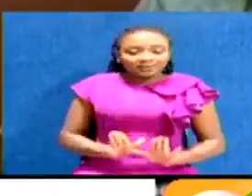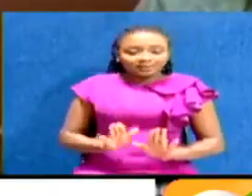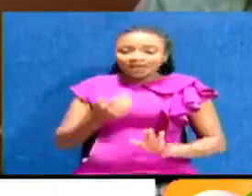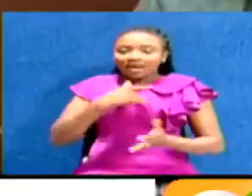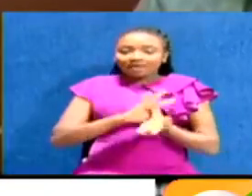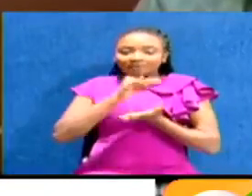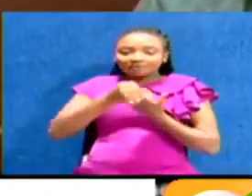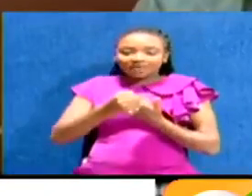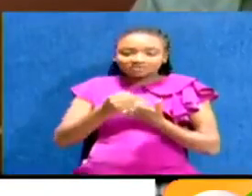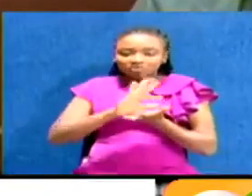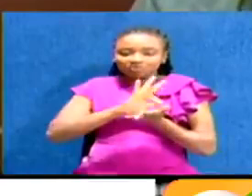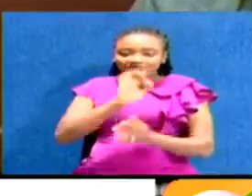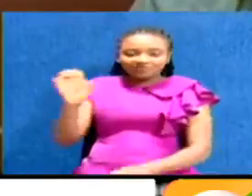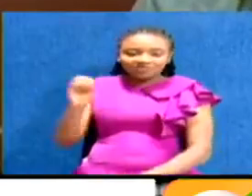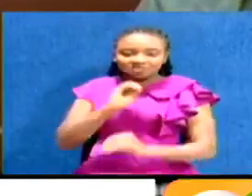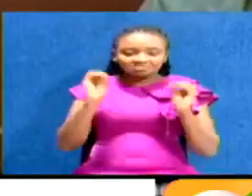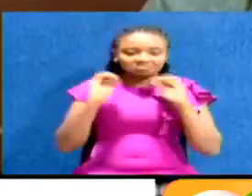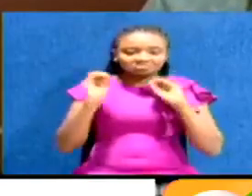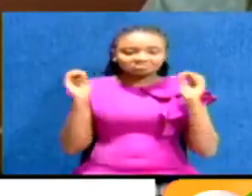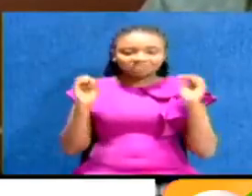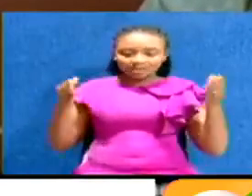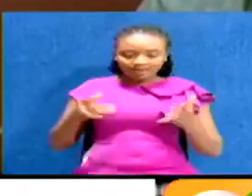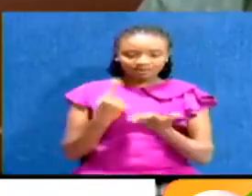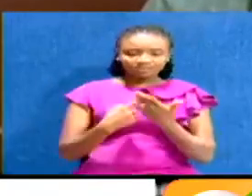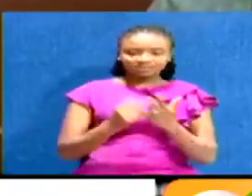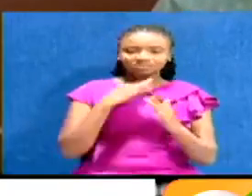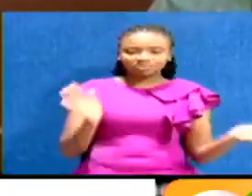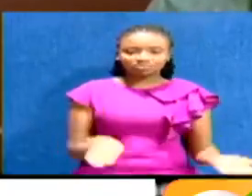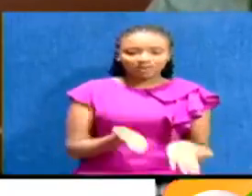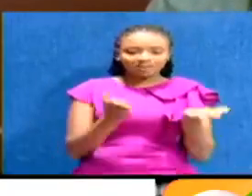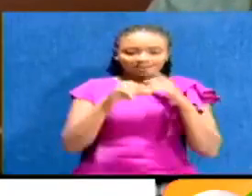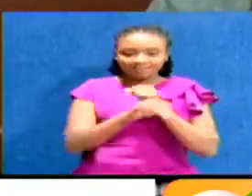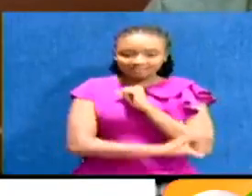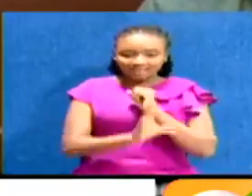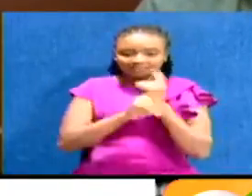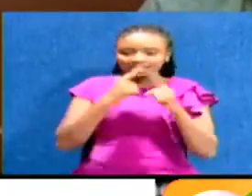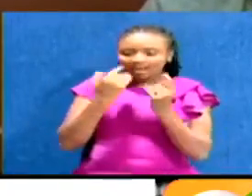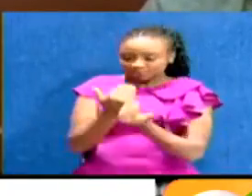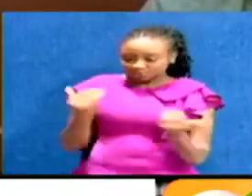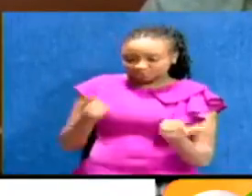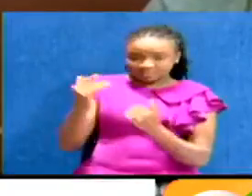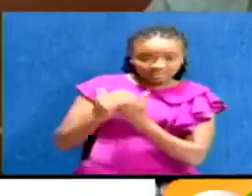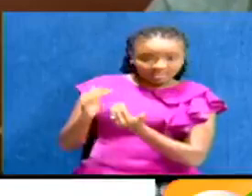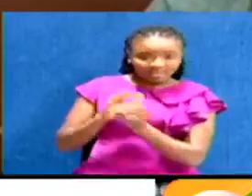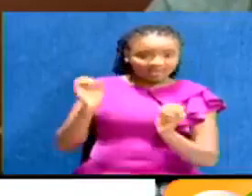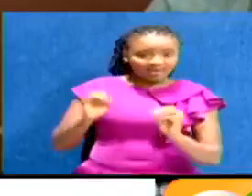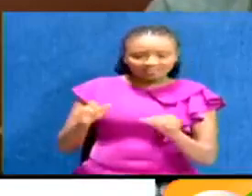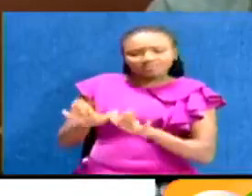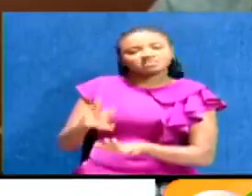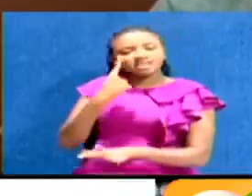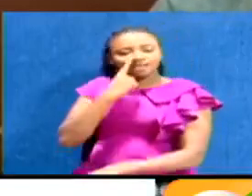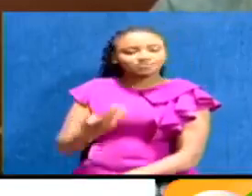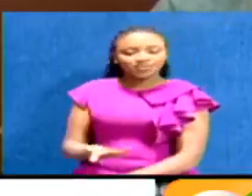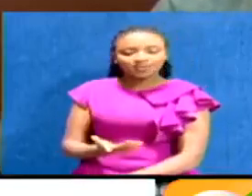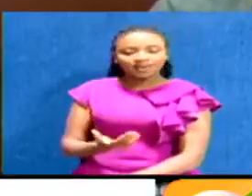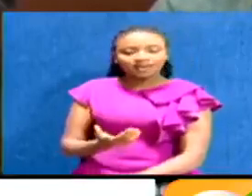no bursaries. We are discussing about building this country, and we are leaving our children to stay at home, Mr. Speaker.